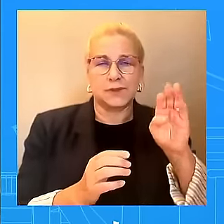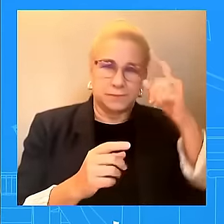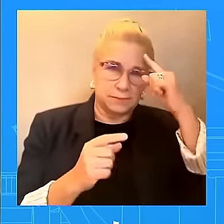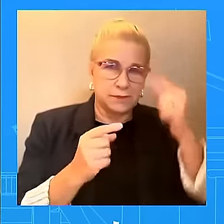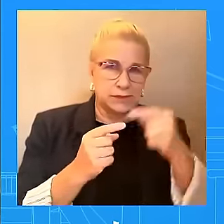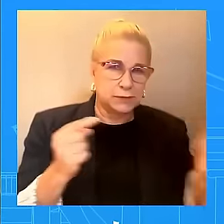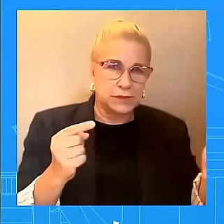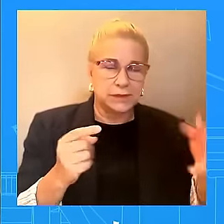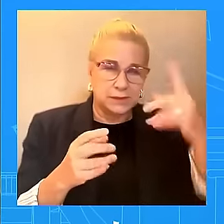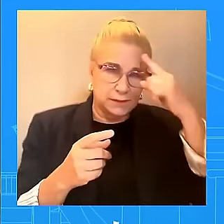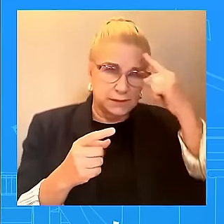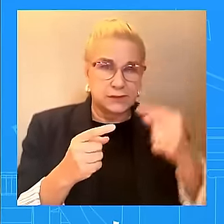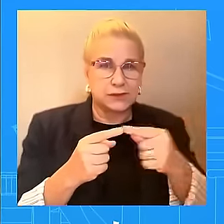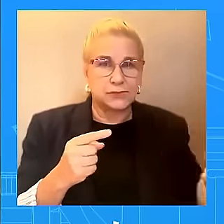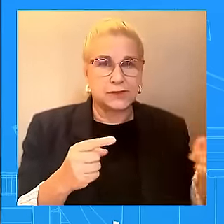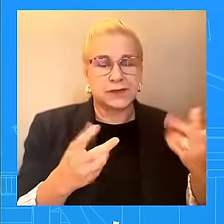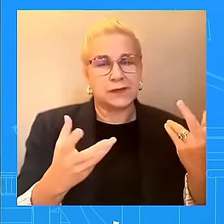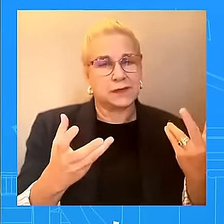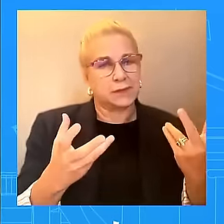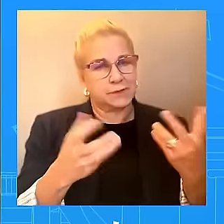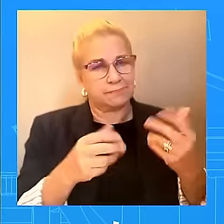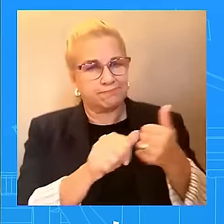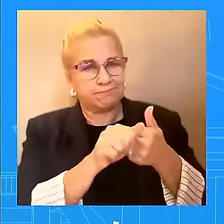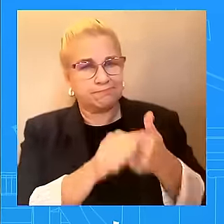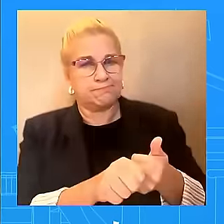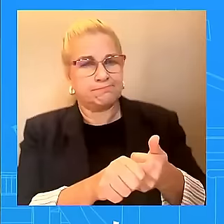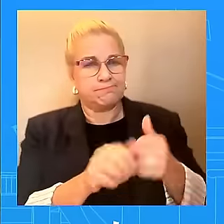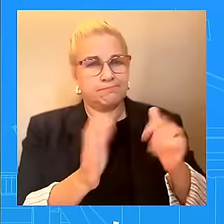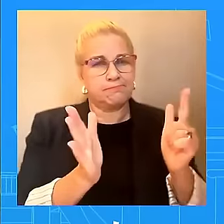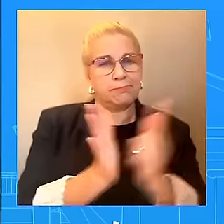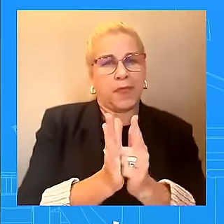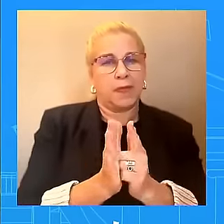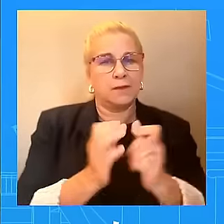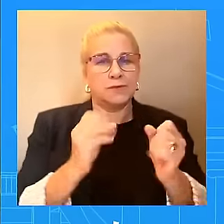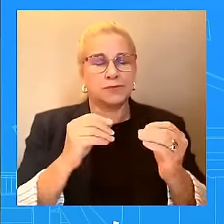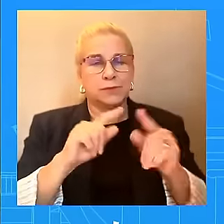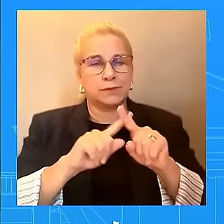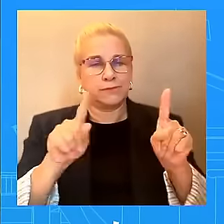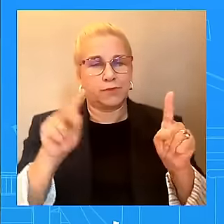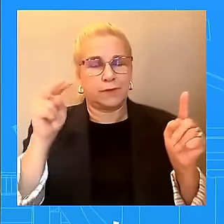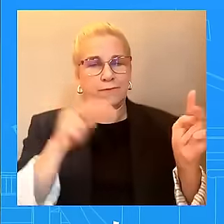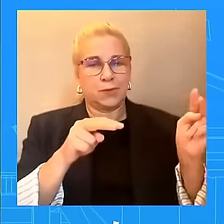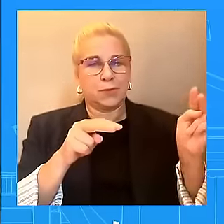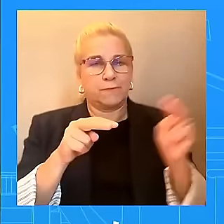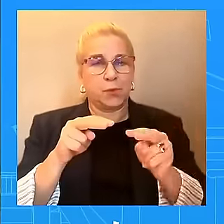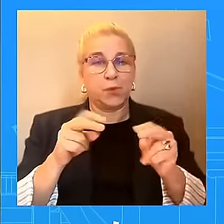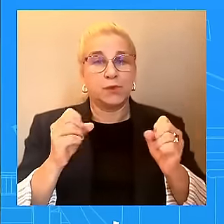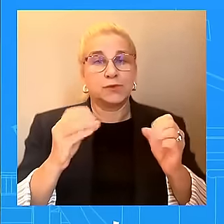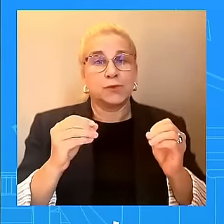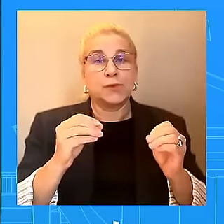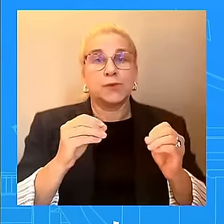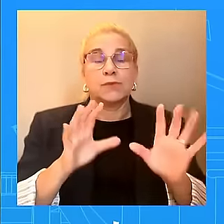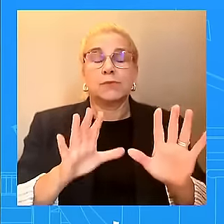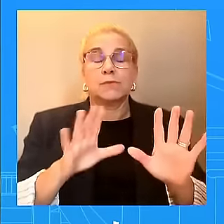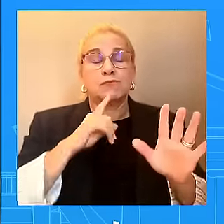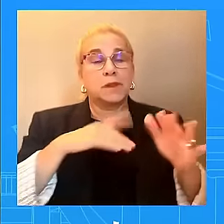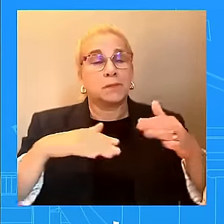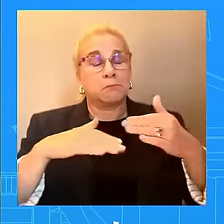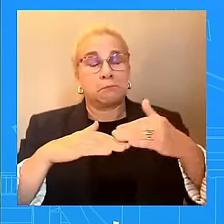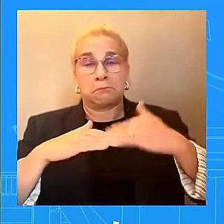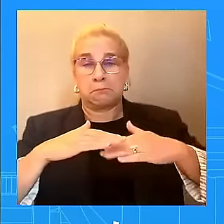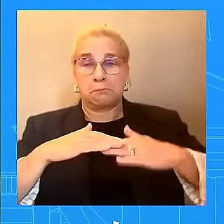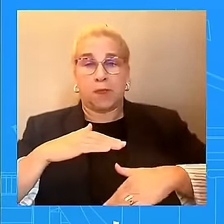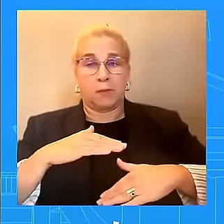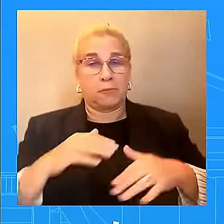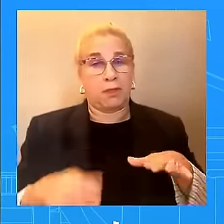view that women have the right to access the emergency medical care that they need. And with that, Amr, thank you